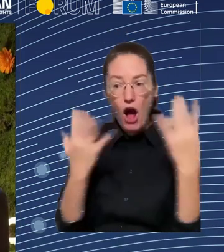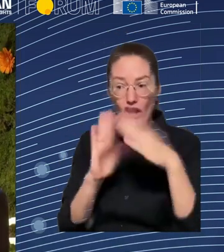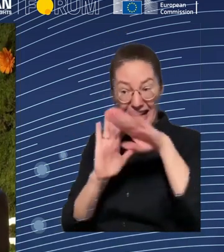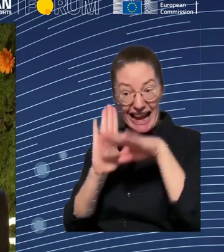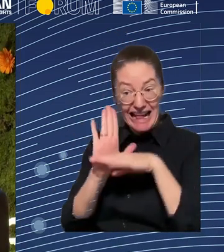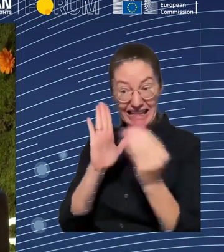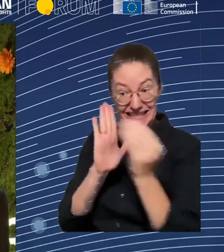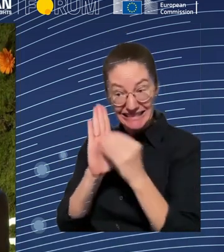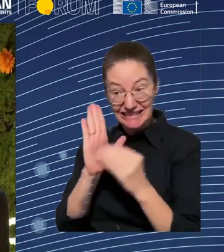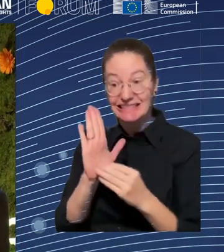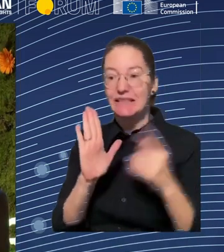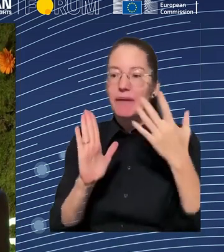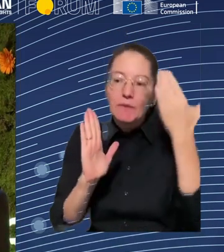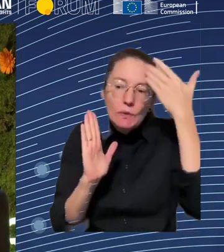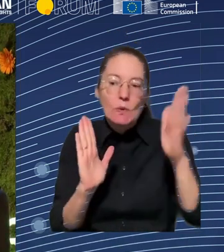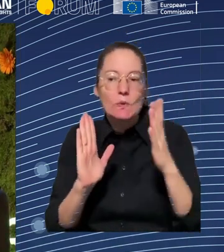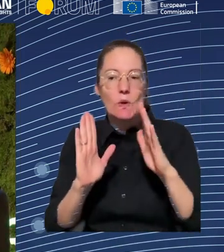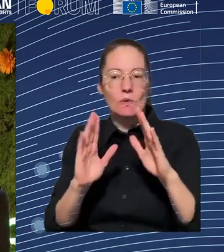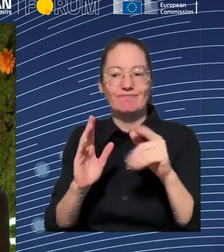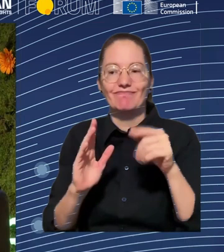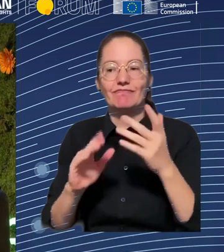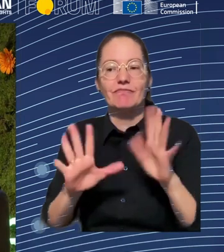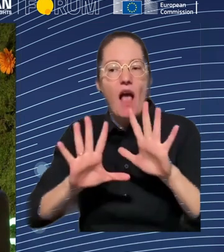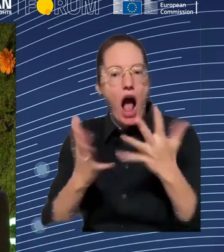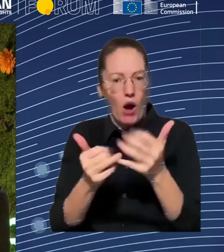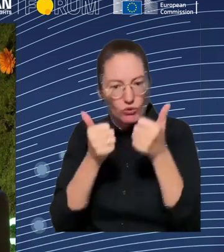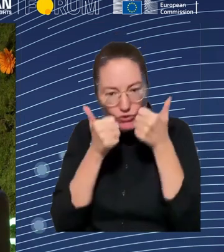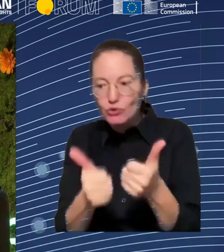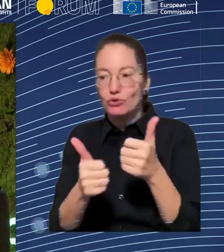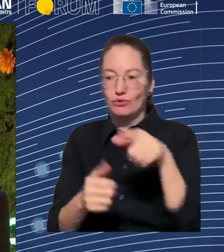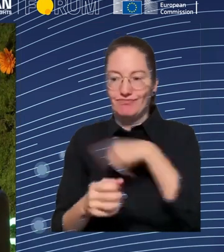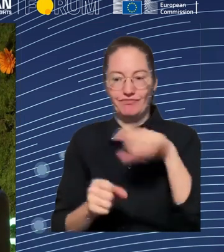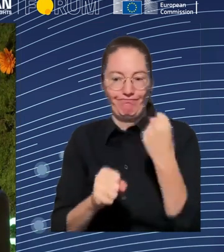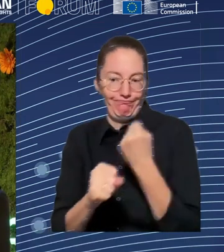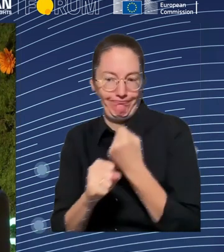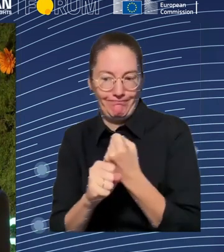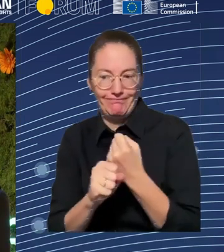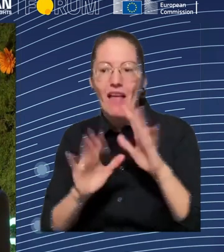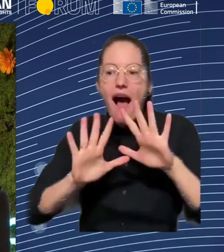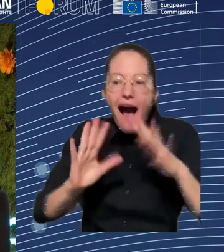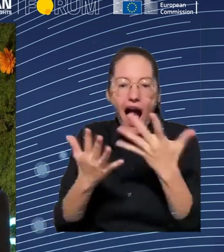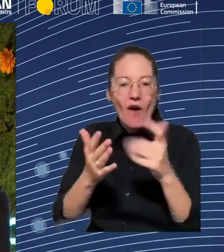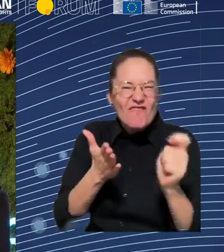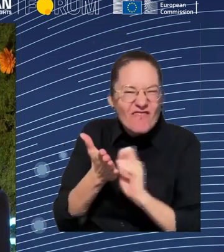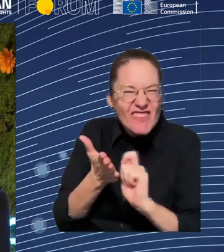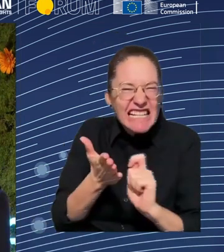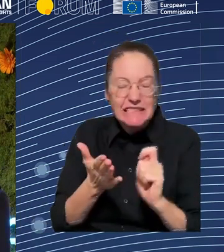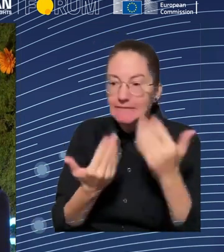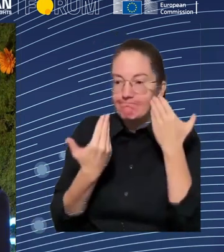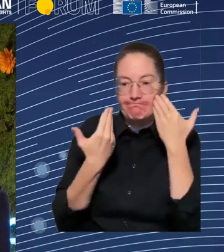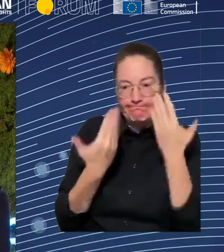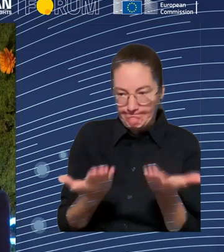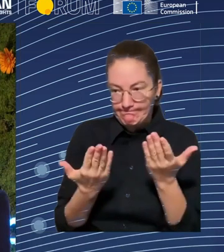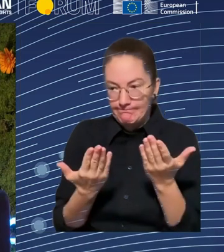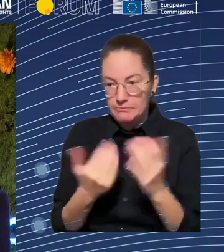the technology is designed both, it both produces productivity gains, but it's also resulting in better working conditions for workers. And I will